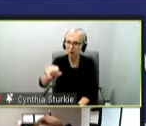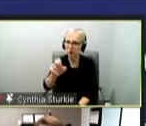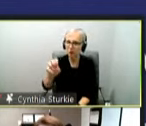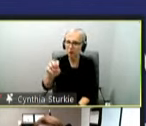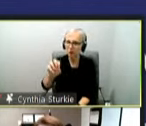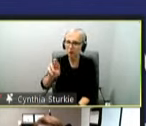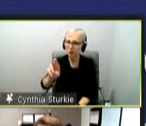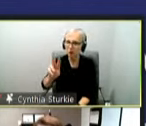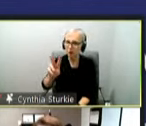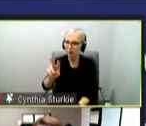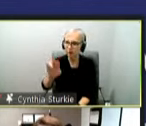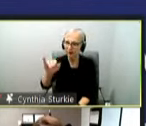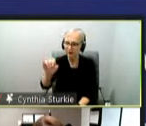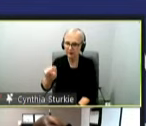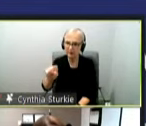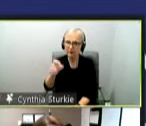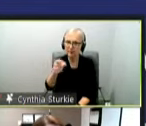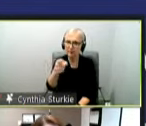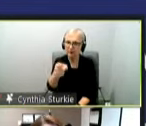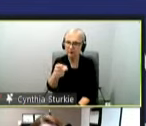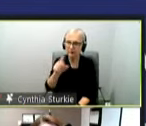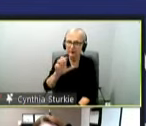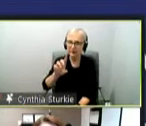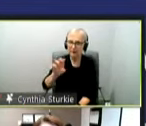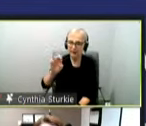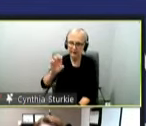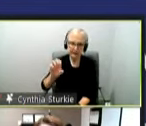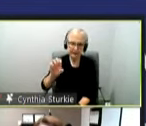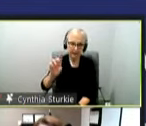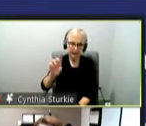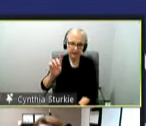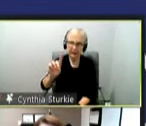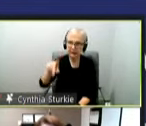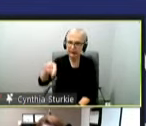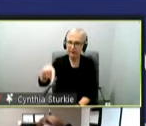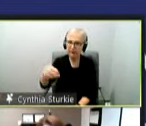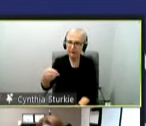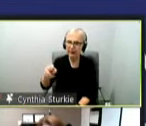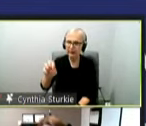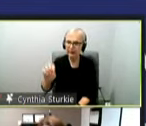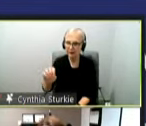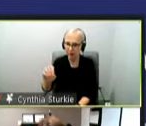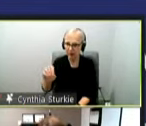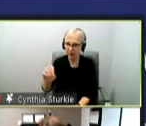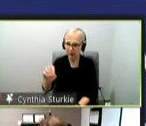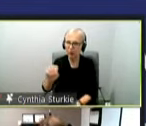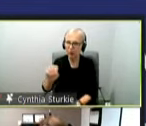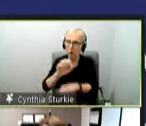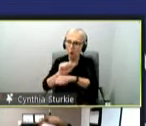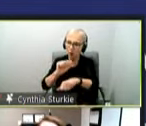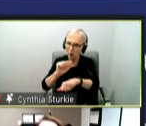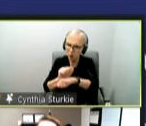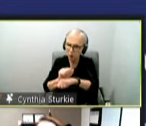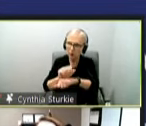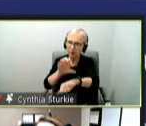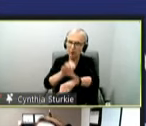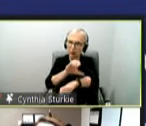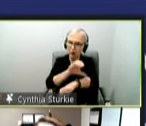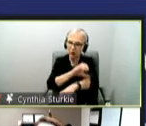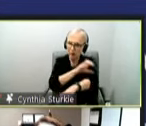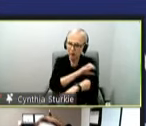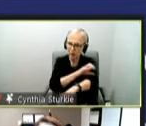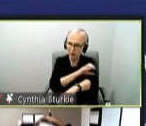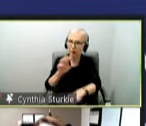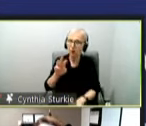Thank you, Dr. Chivanti. So CDPHE leads the Colorado Wastewater Surveillance Collaborative. And since August of